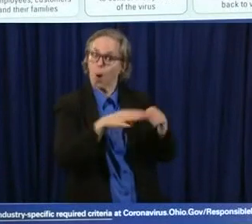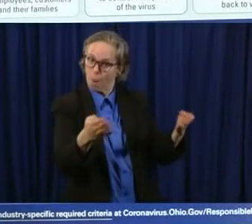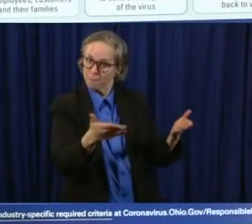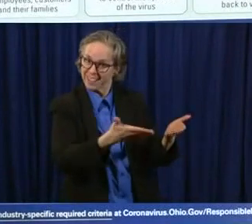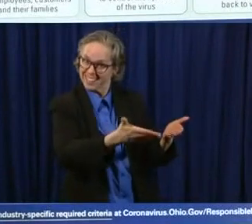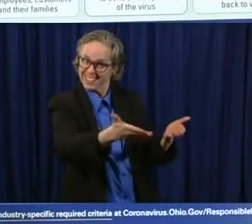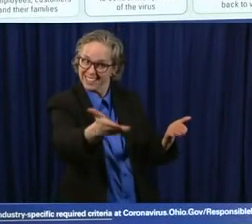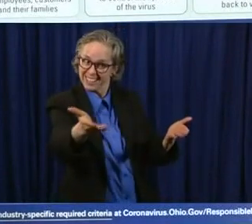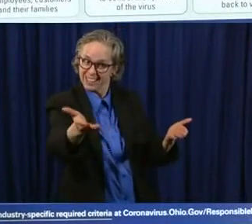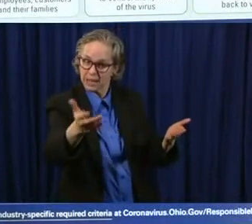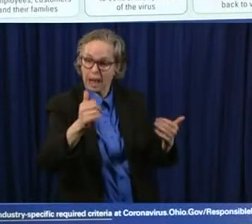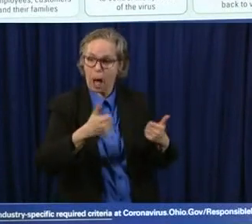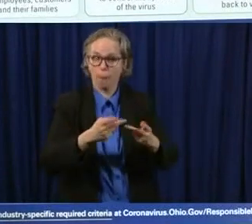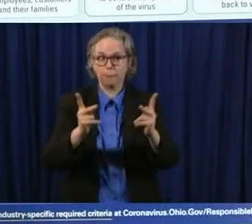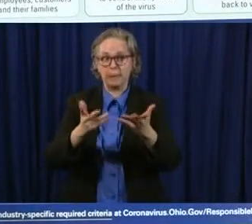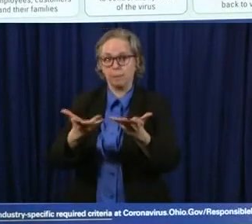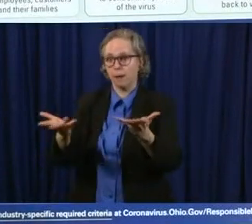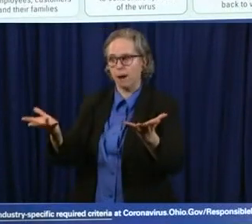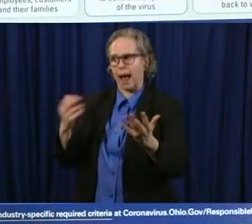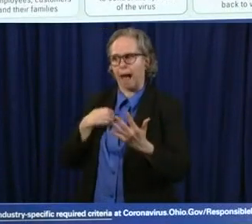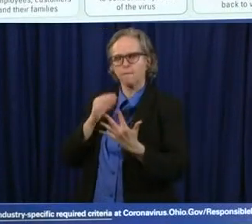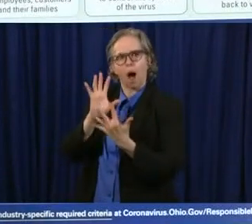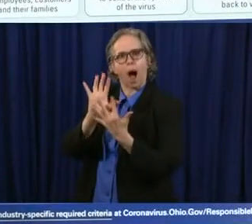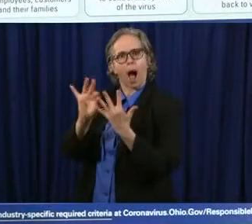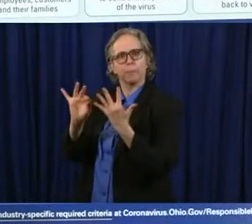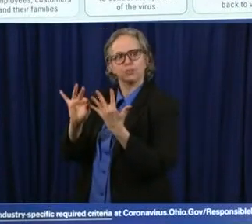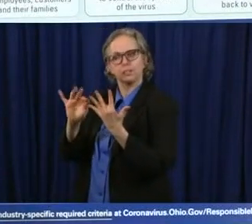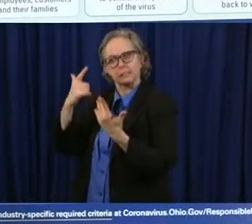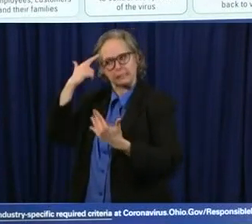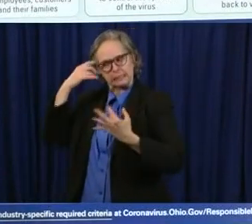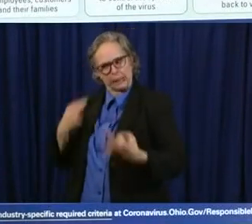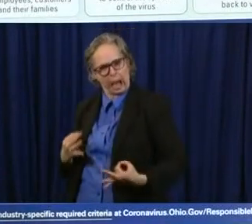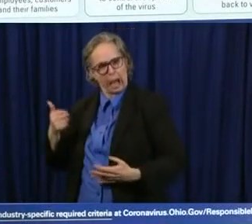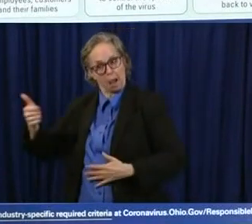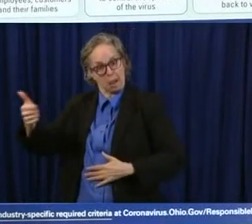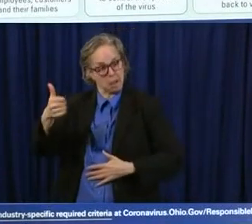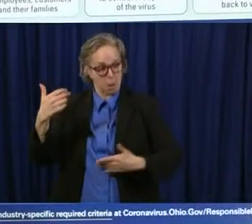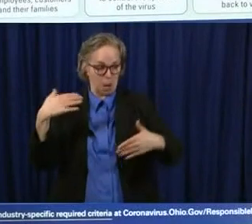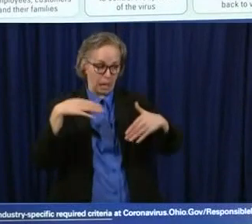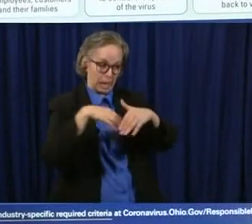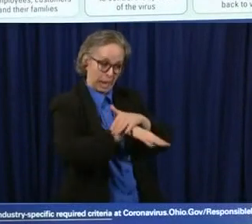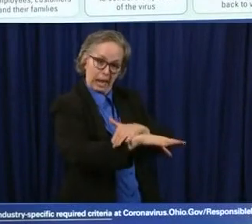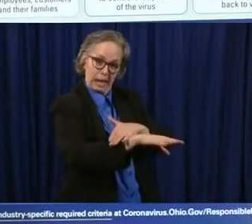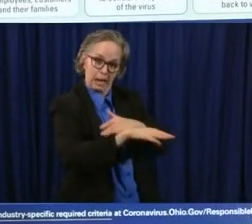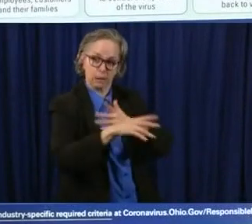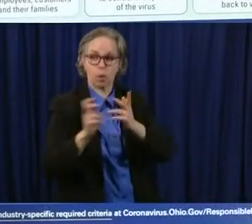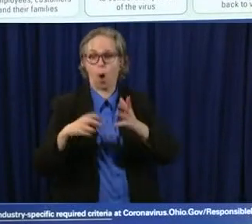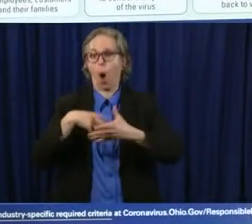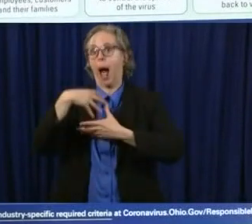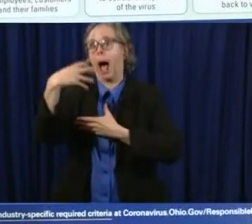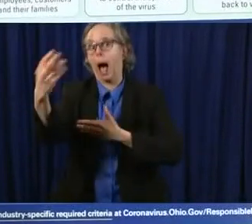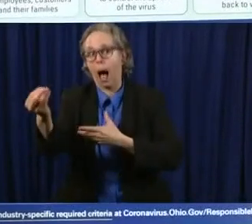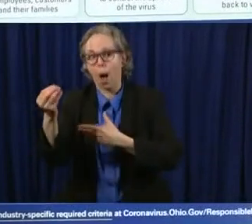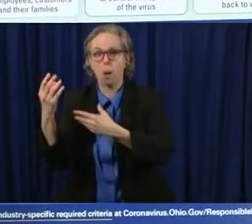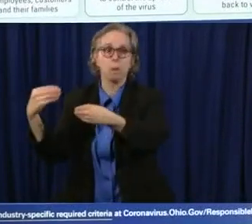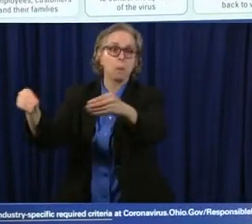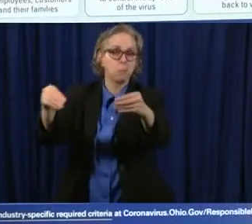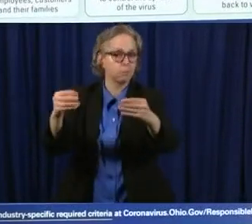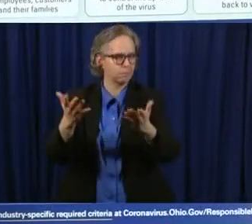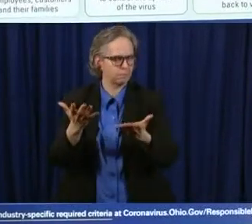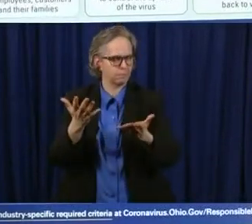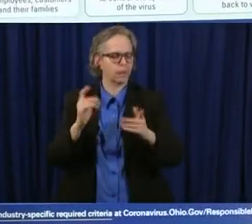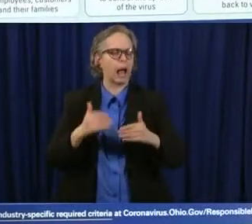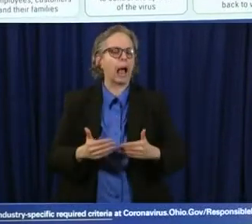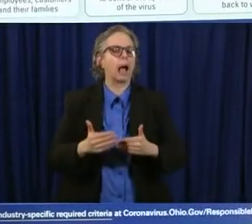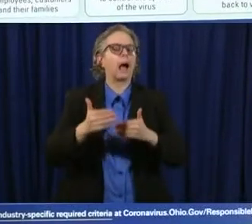some more things that they can they can do um and so we're it's it's it's a step forward uh as as